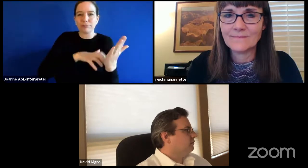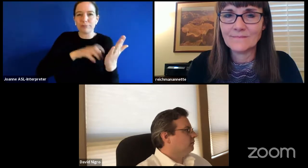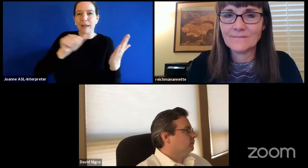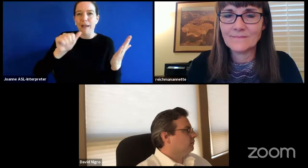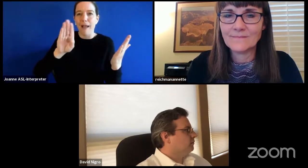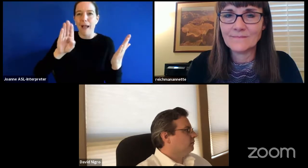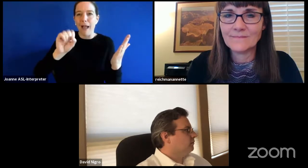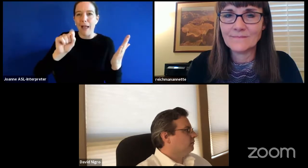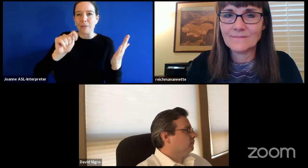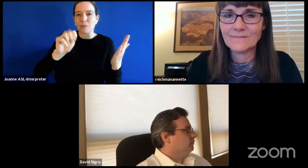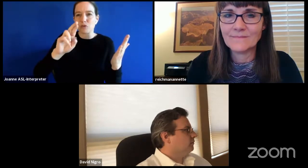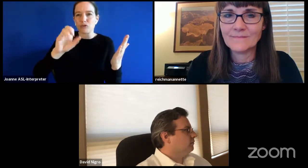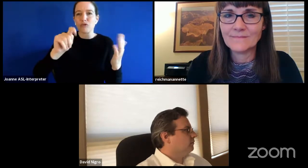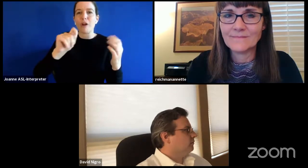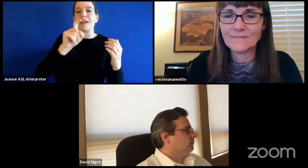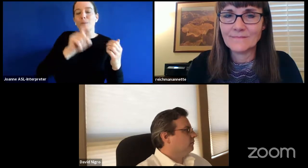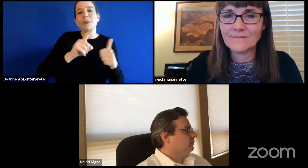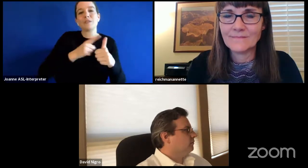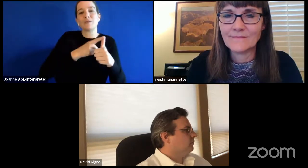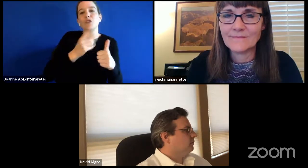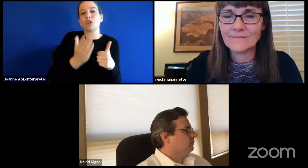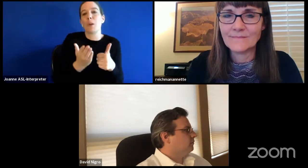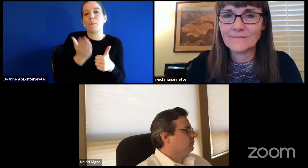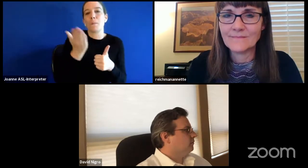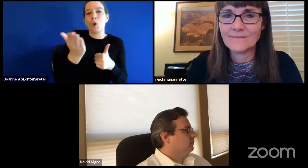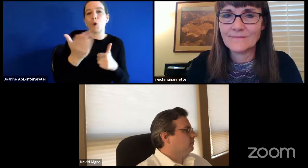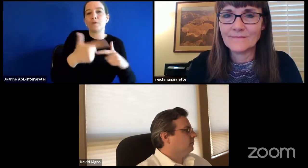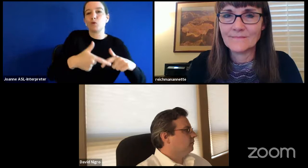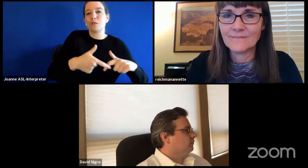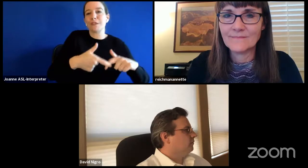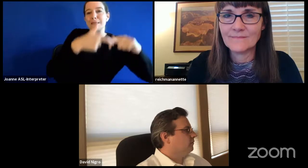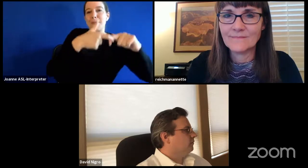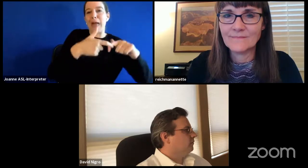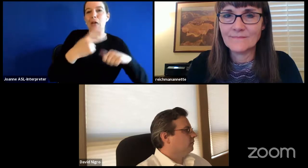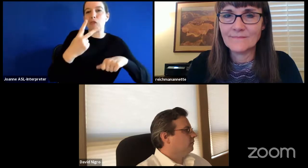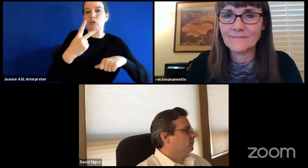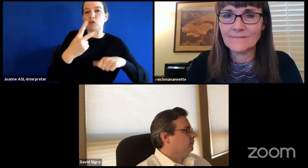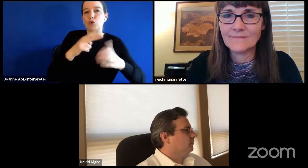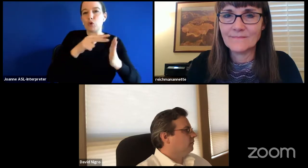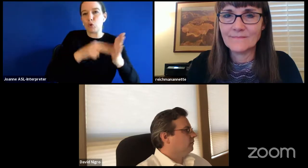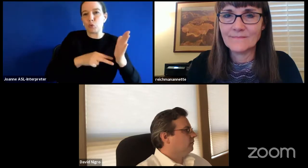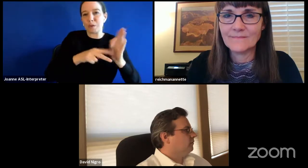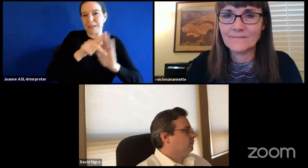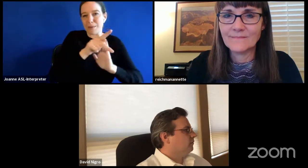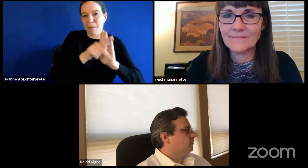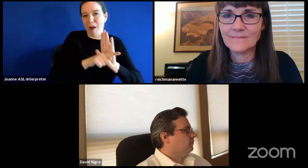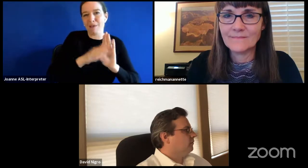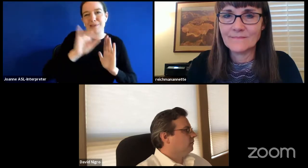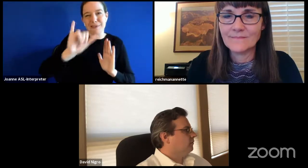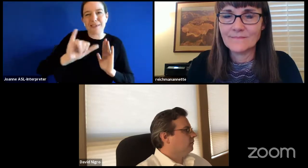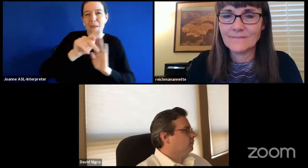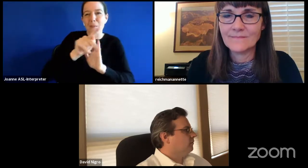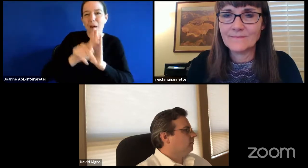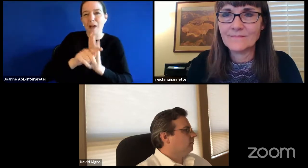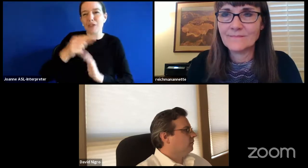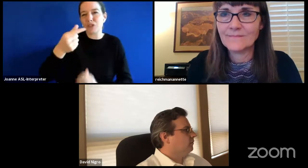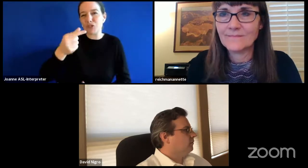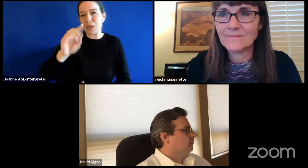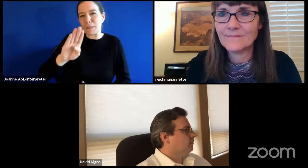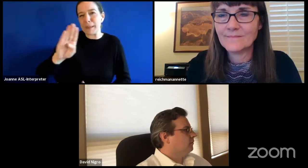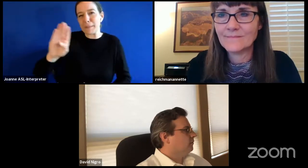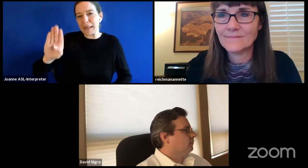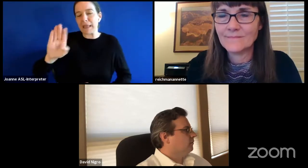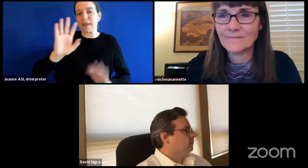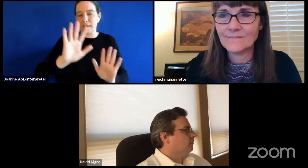policy which is delineated out in board policy bgb and then the second motion would be to